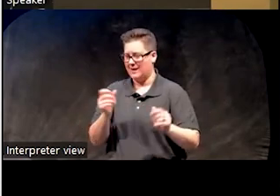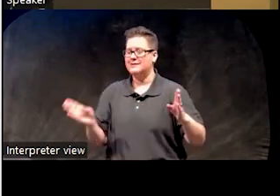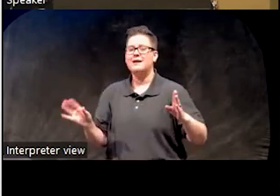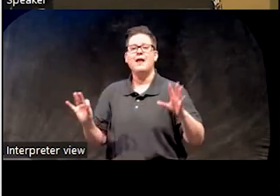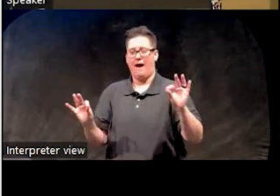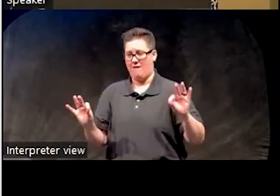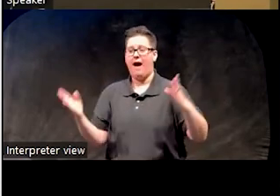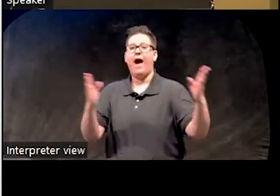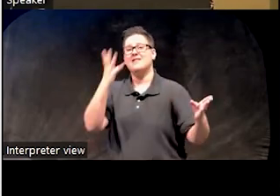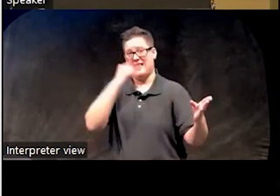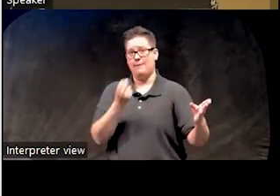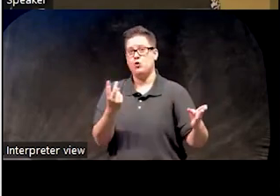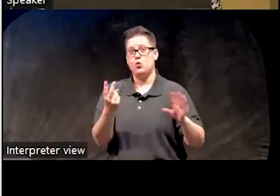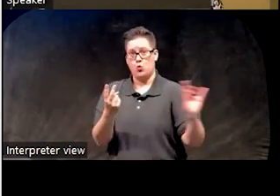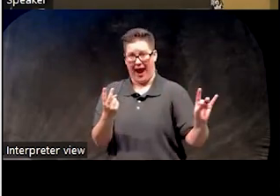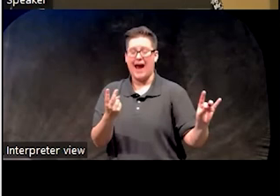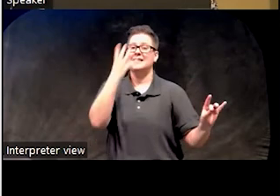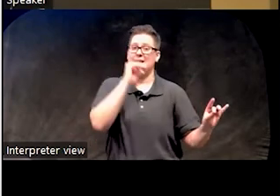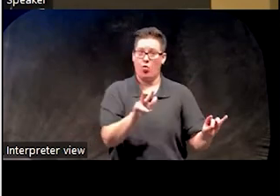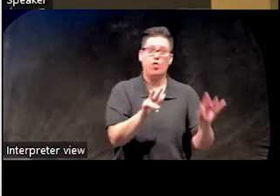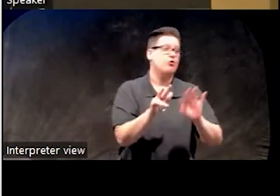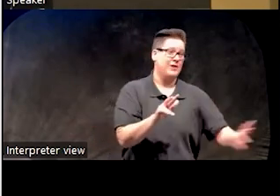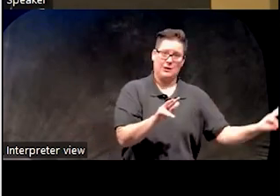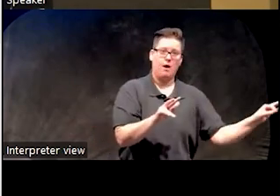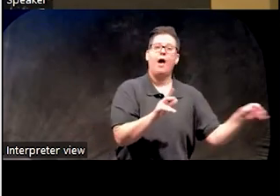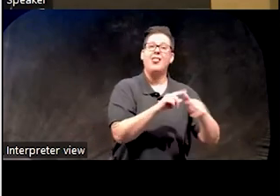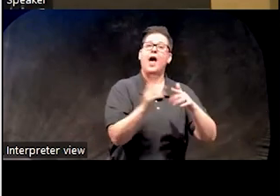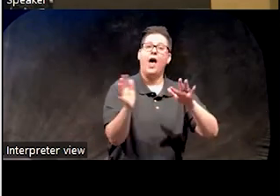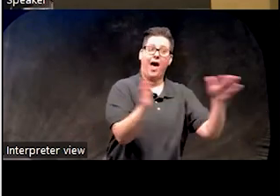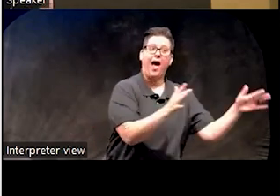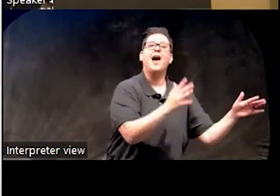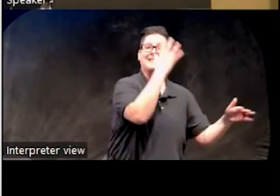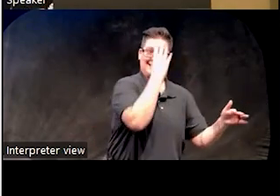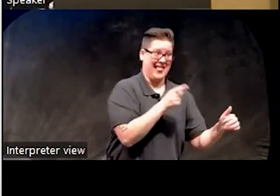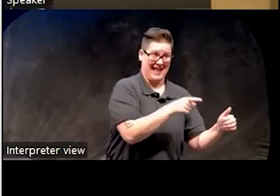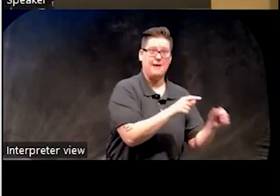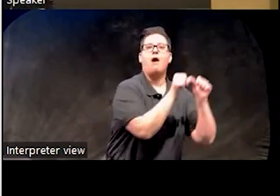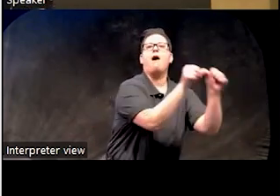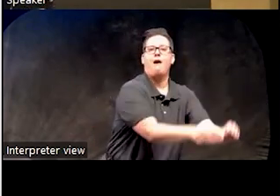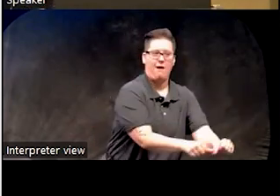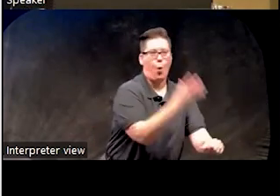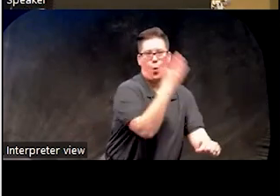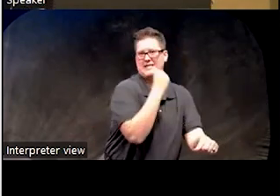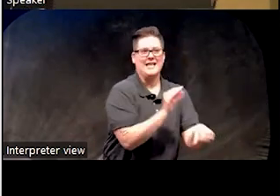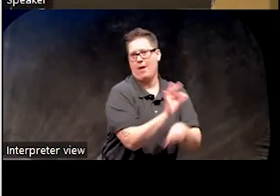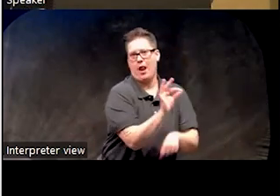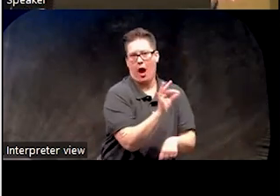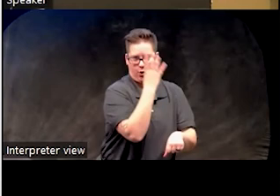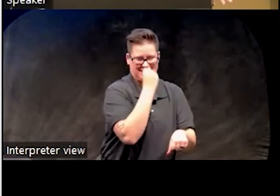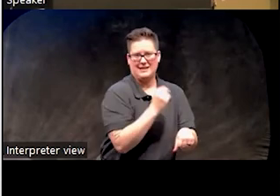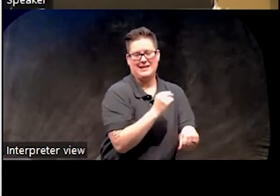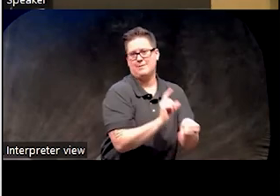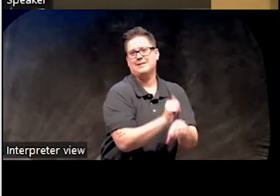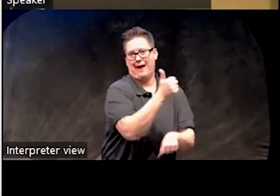then do noon to 8pm and so on until they're going to bed at their desired time. And then they have to kind of stick the landing and stay at their